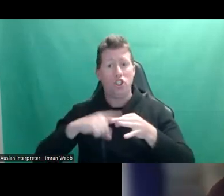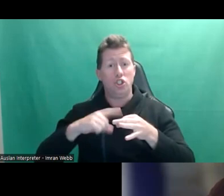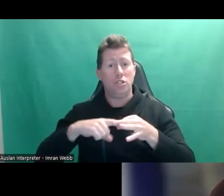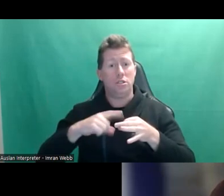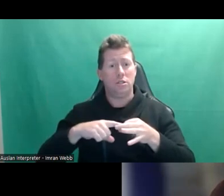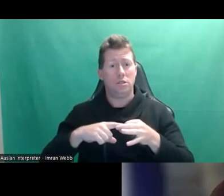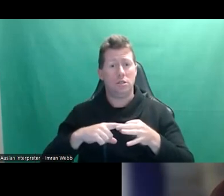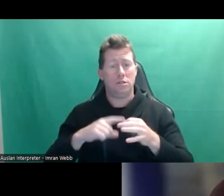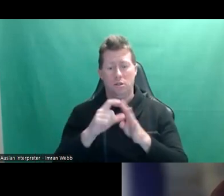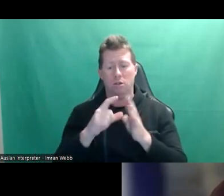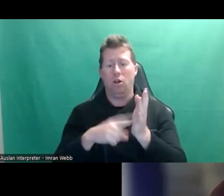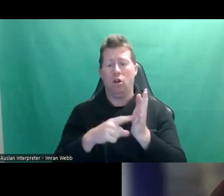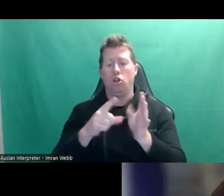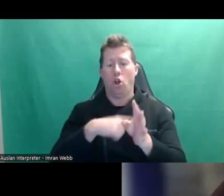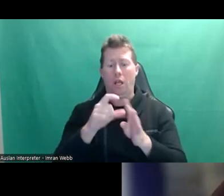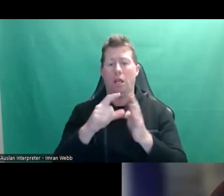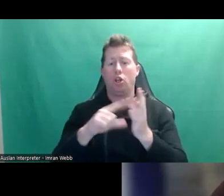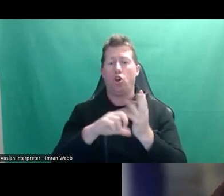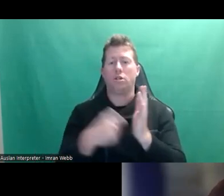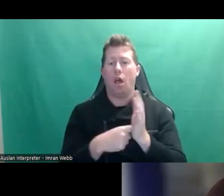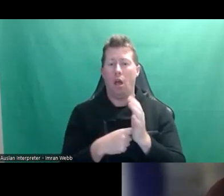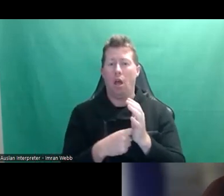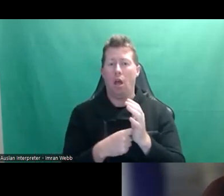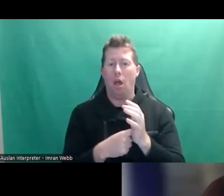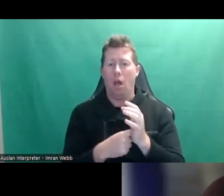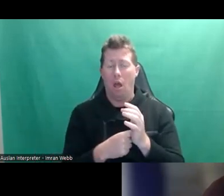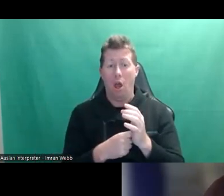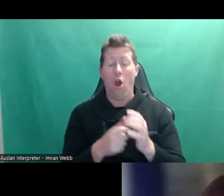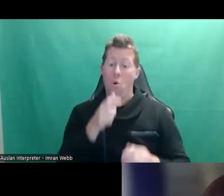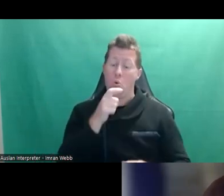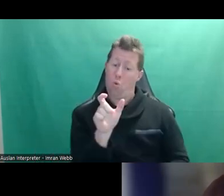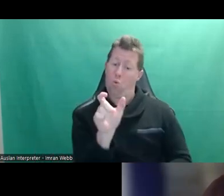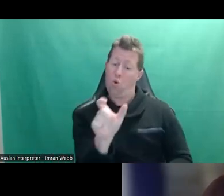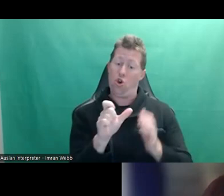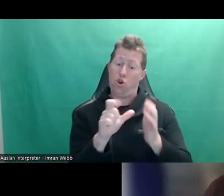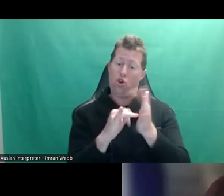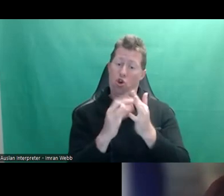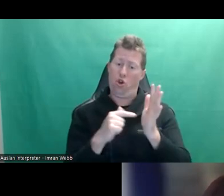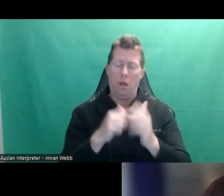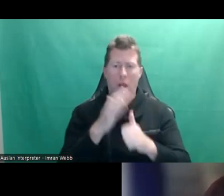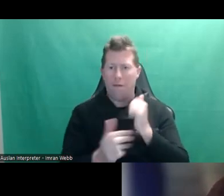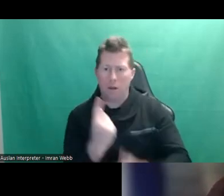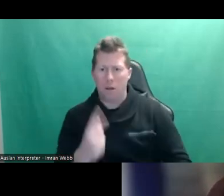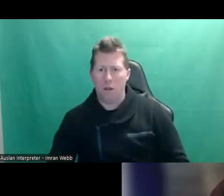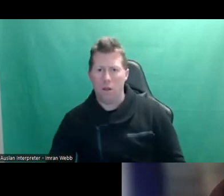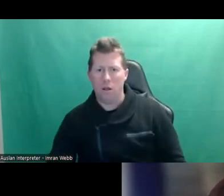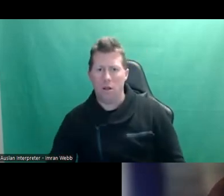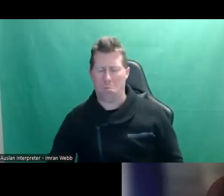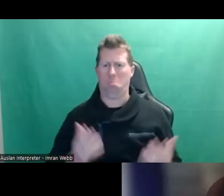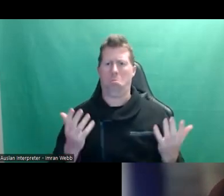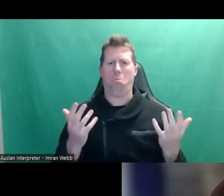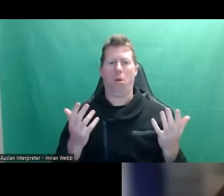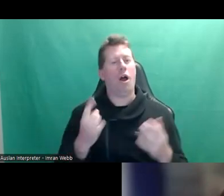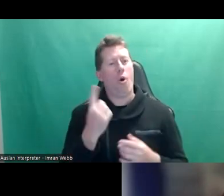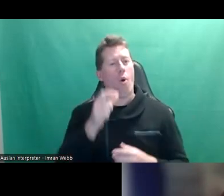Dolly Doctor in the magazine, the word consent itself never really appeared. It's not like a young person wakes